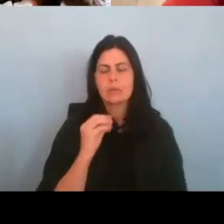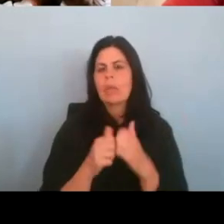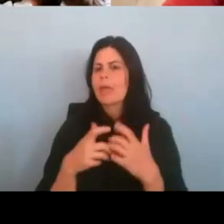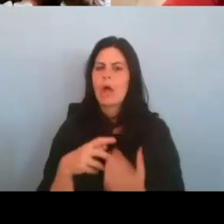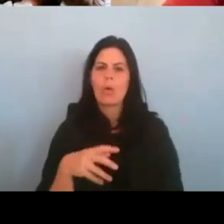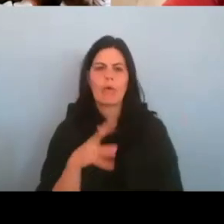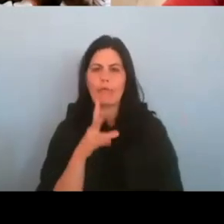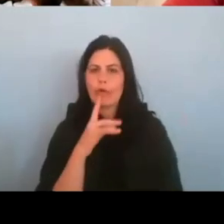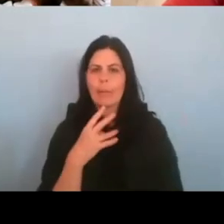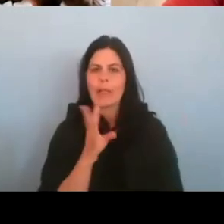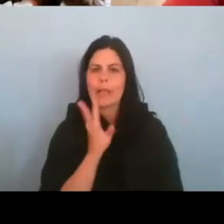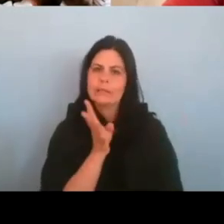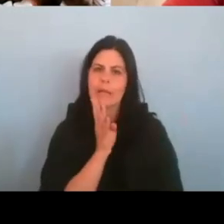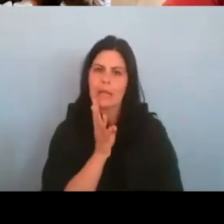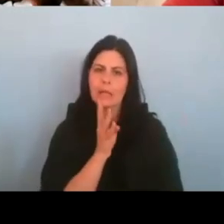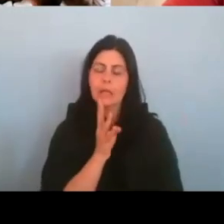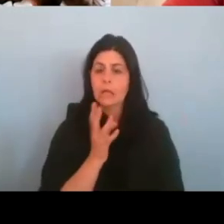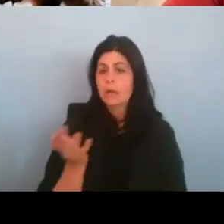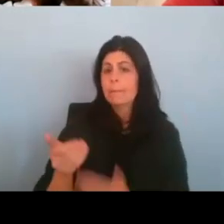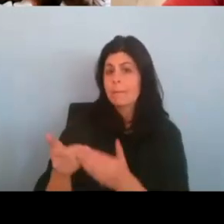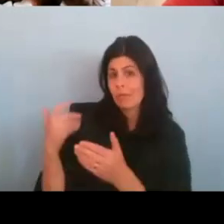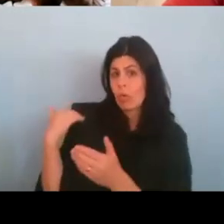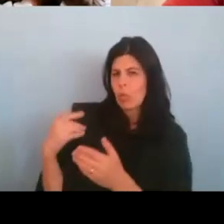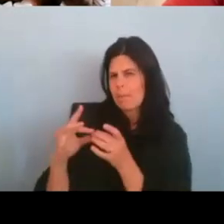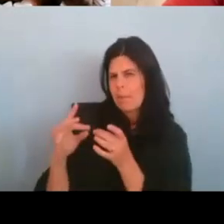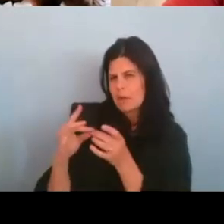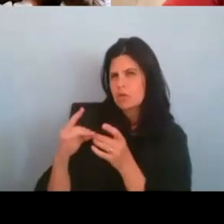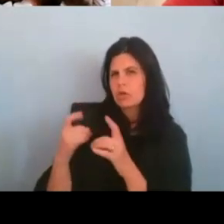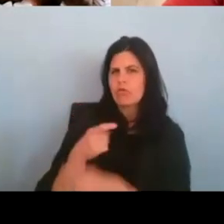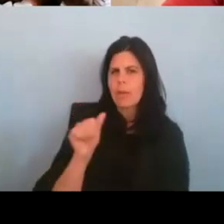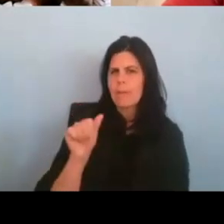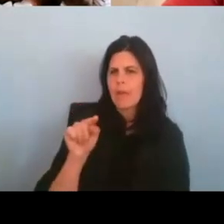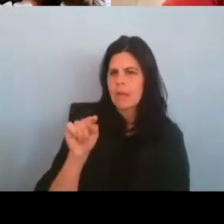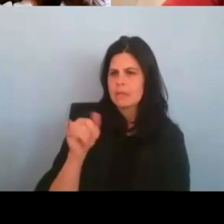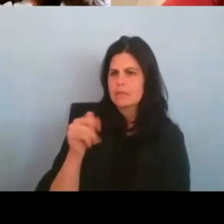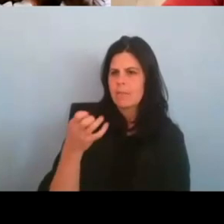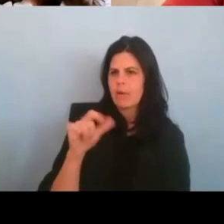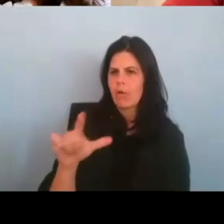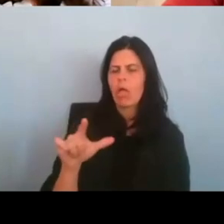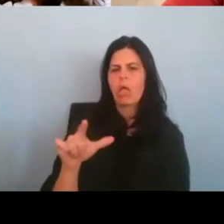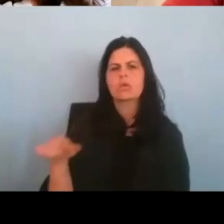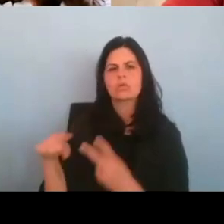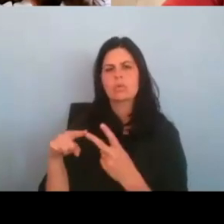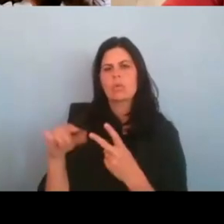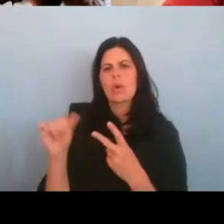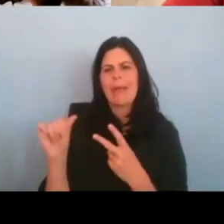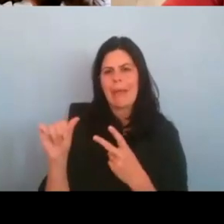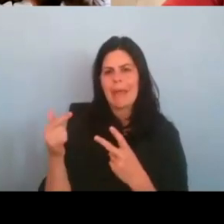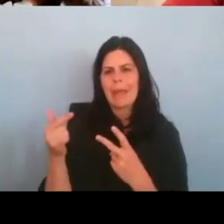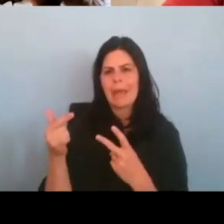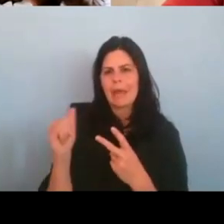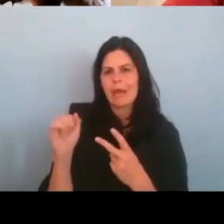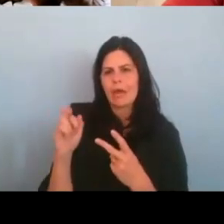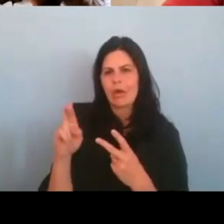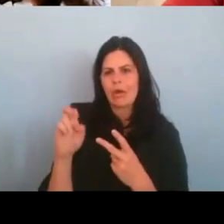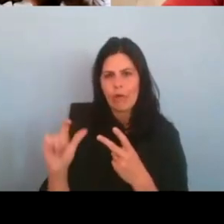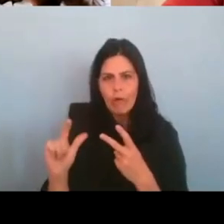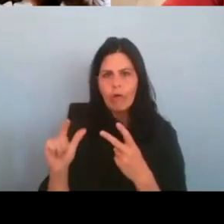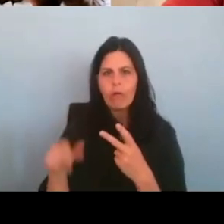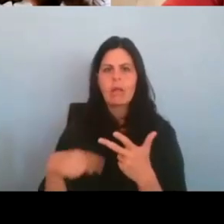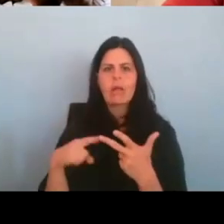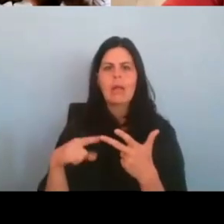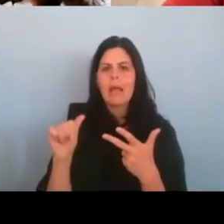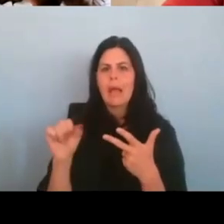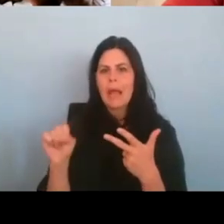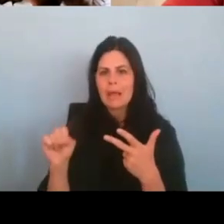a number of credits to your name, as we mentioned before, from atypical to the a girl to, as we see it, um, you know, can you share